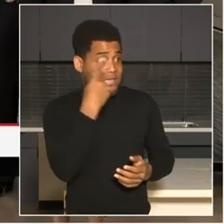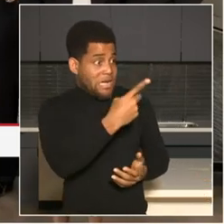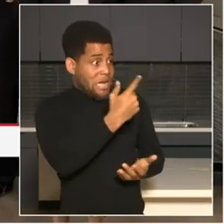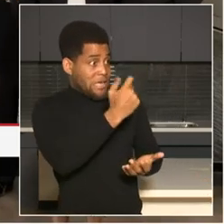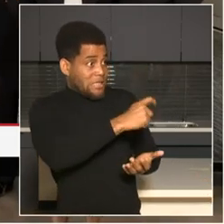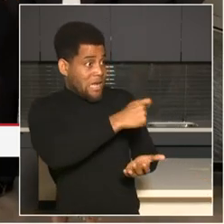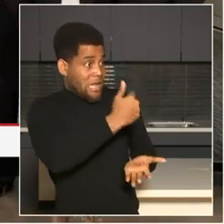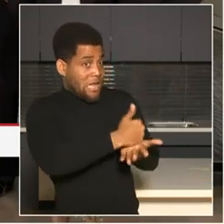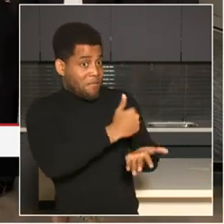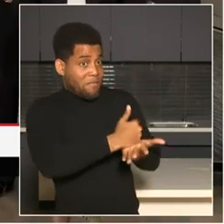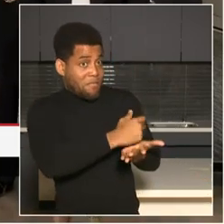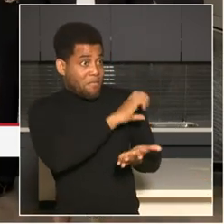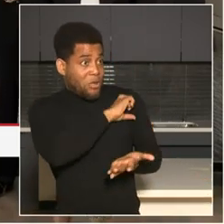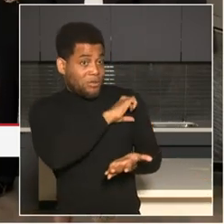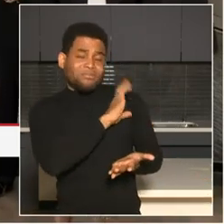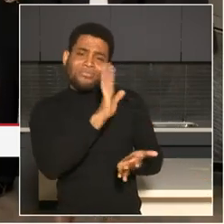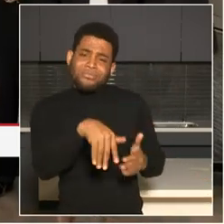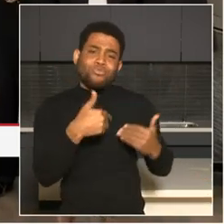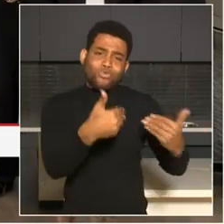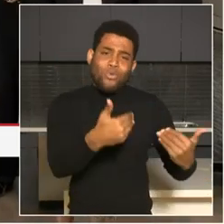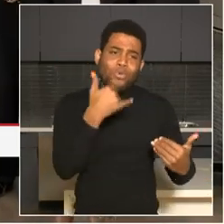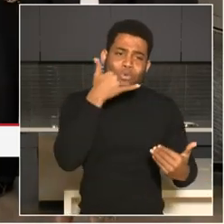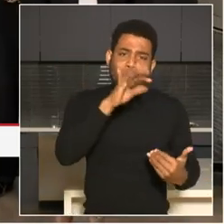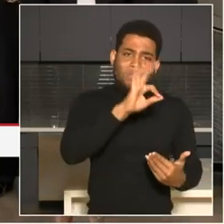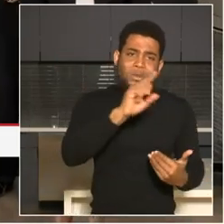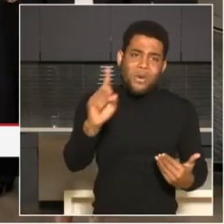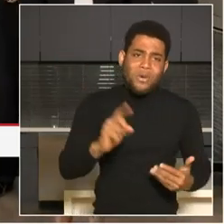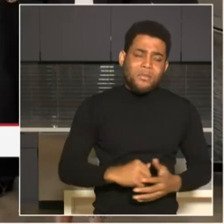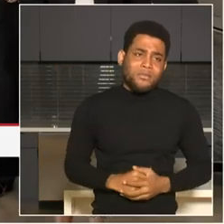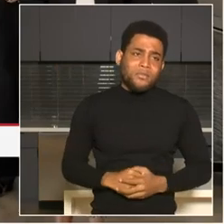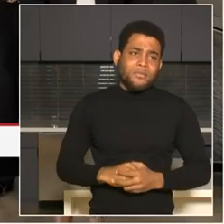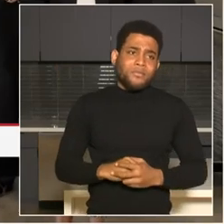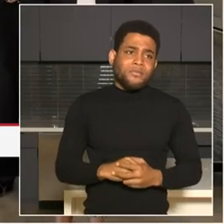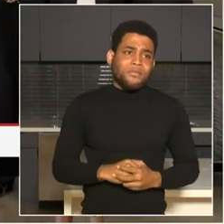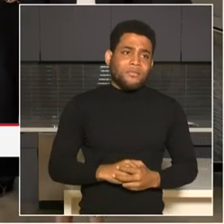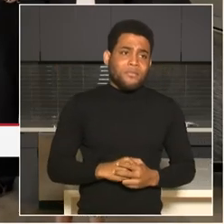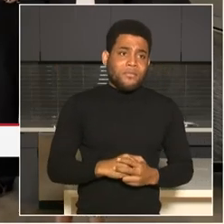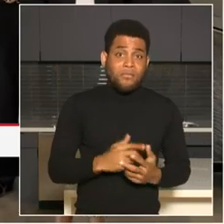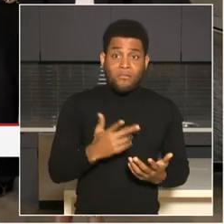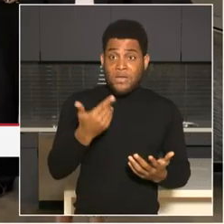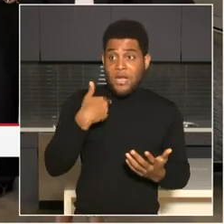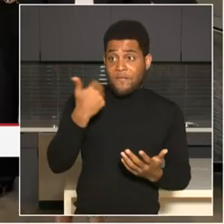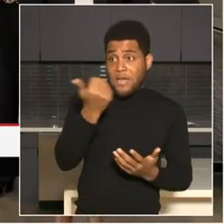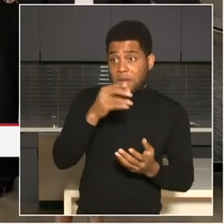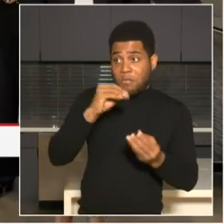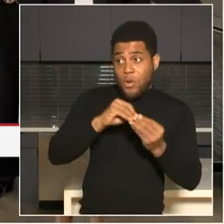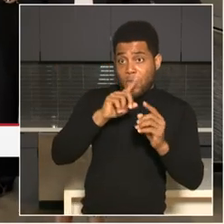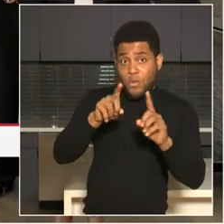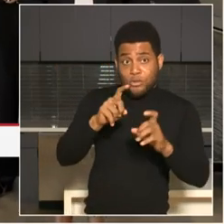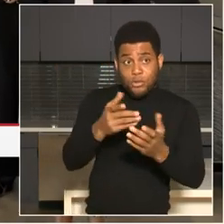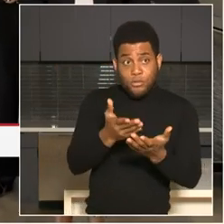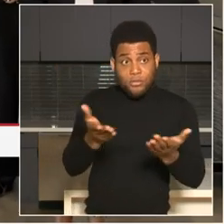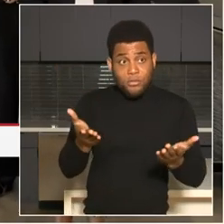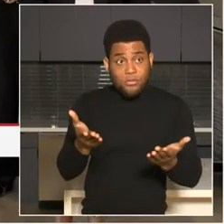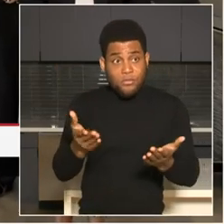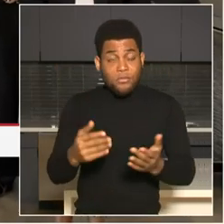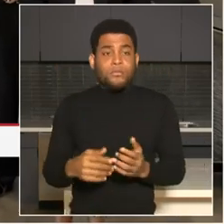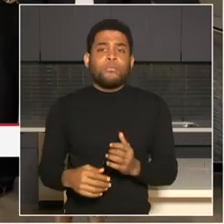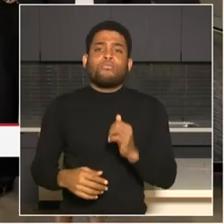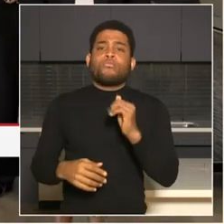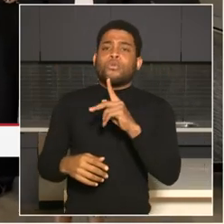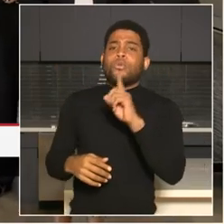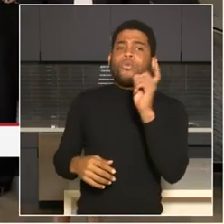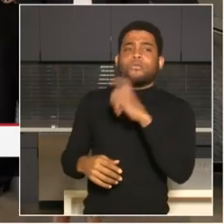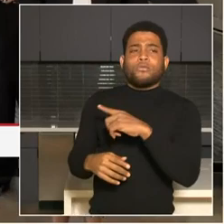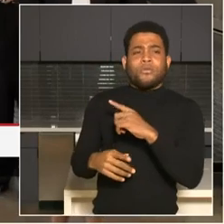more. Yes, ma'am. This is a comprehensive, um, response to crime once it happens. What